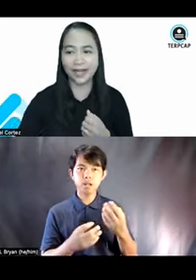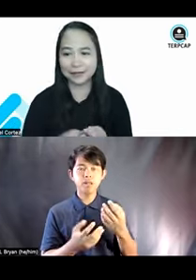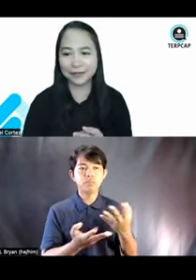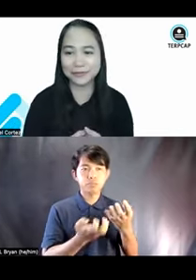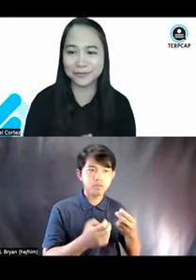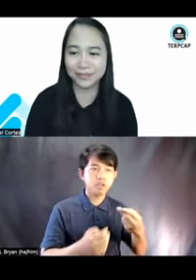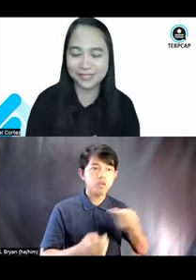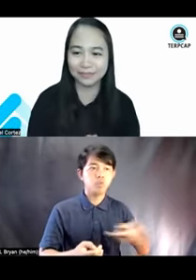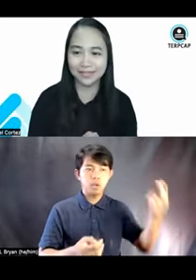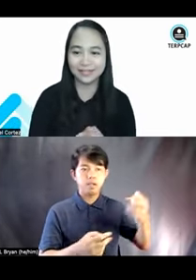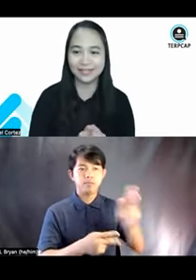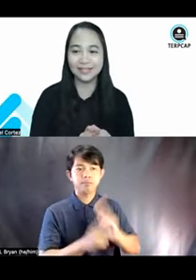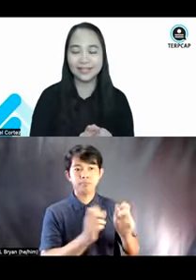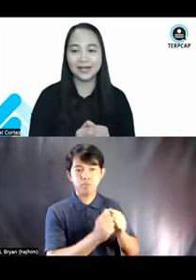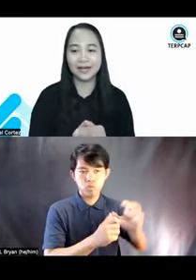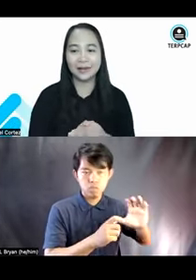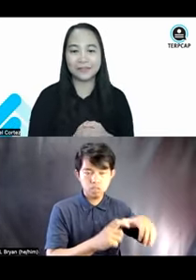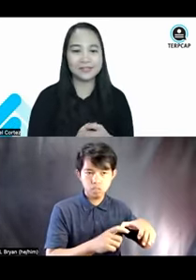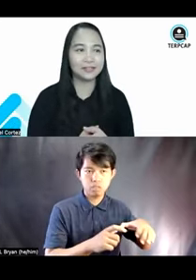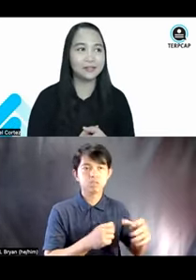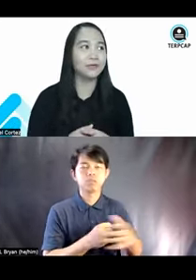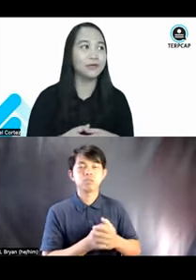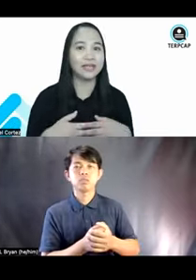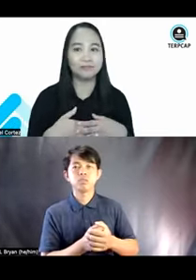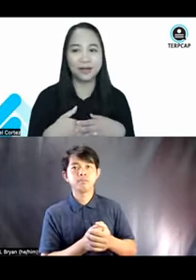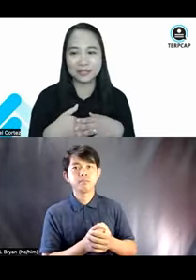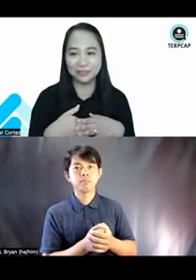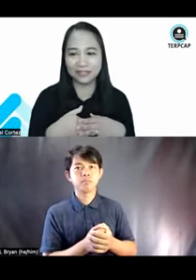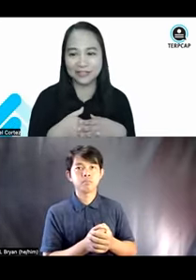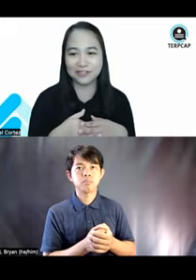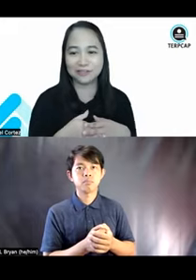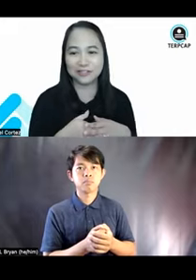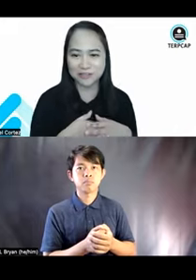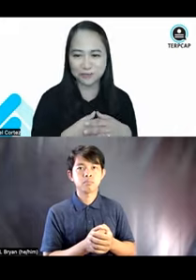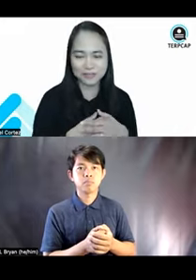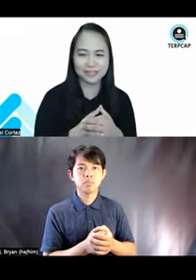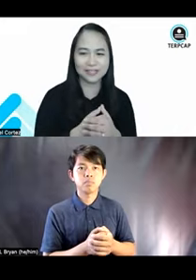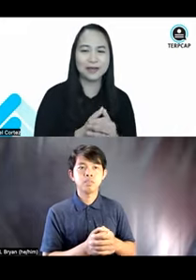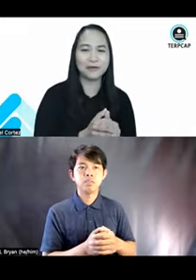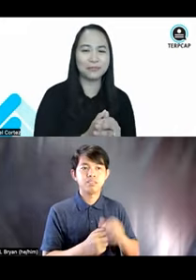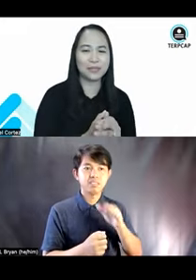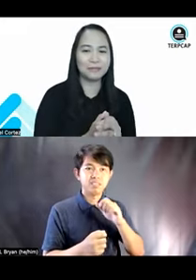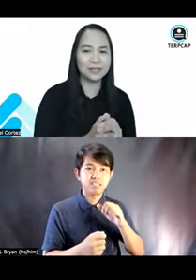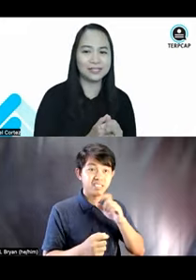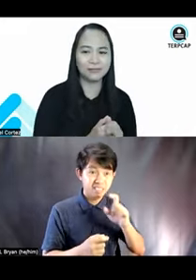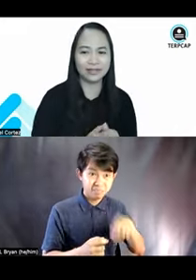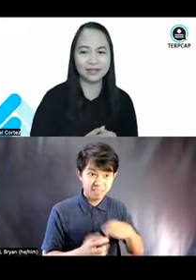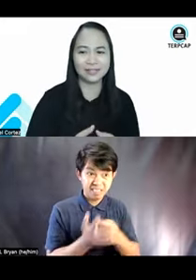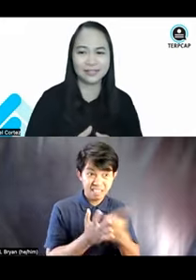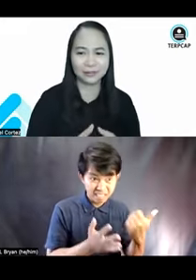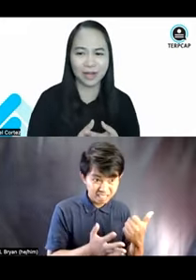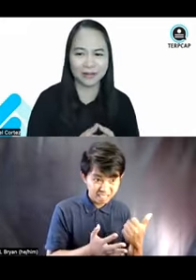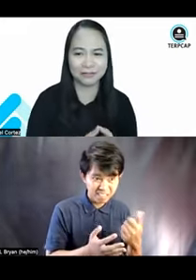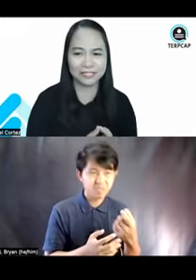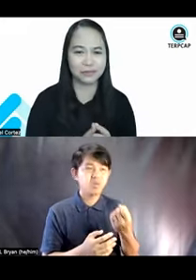or hire a person with disability, um, instead of looking at possible attrition issues or maybe it's very